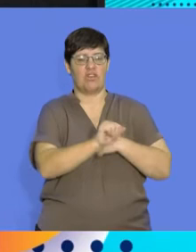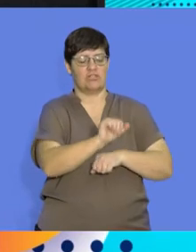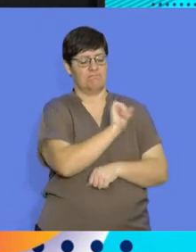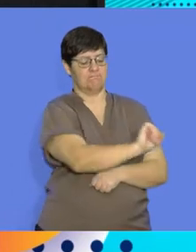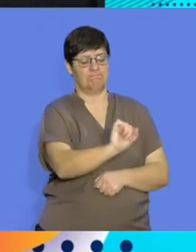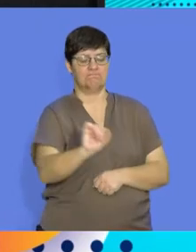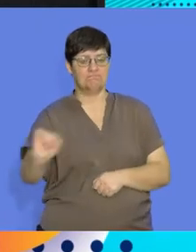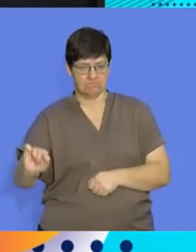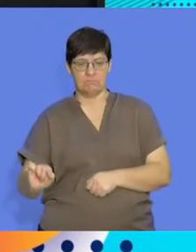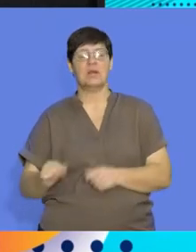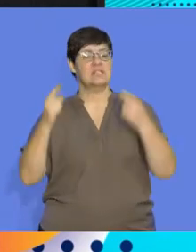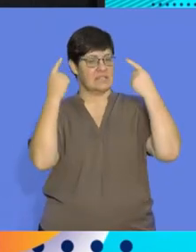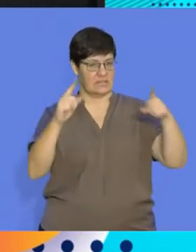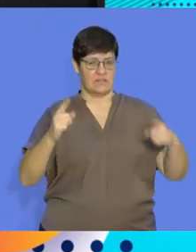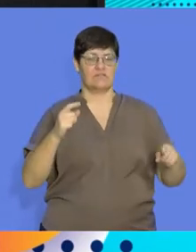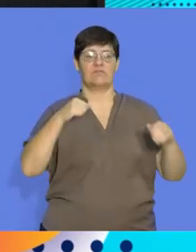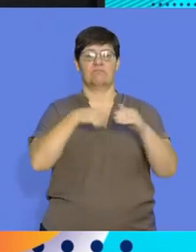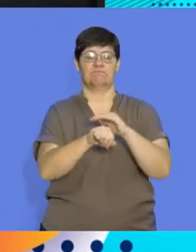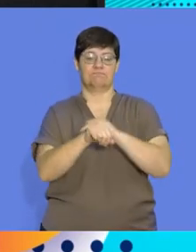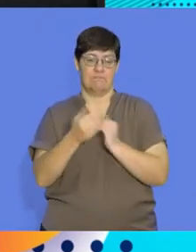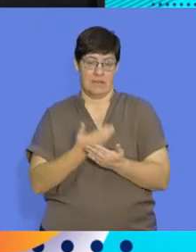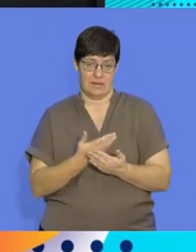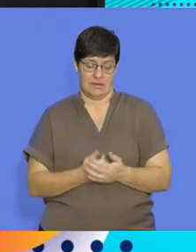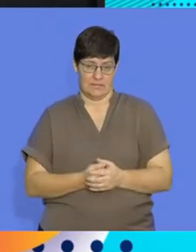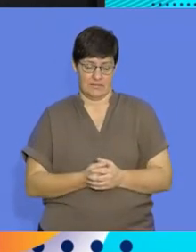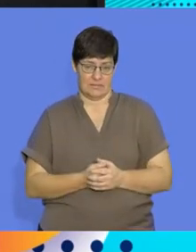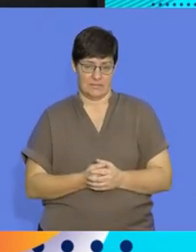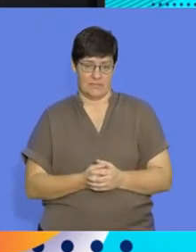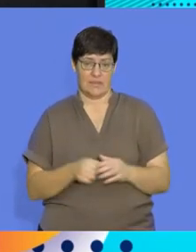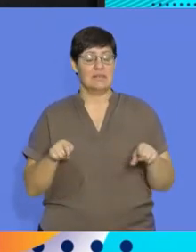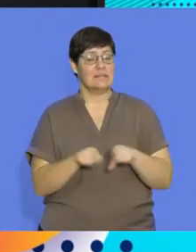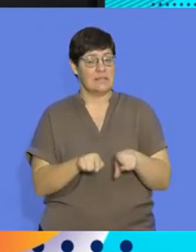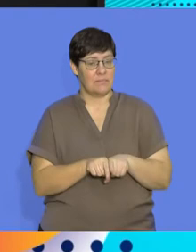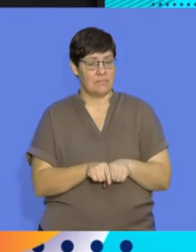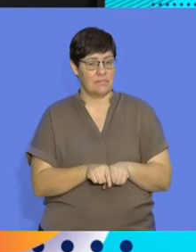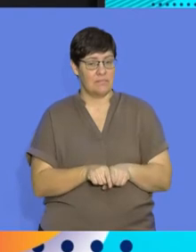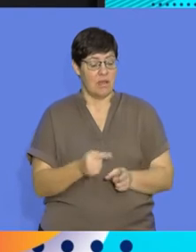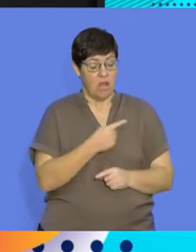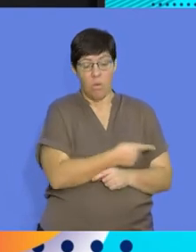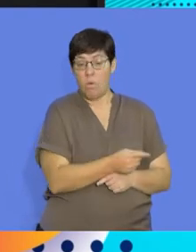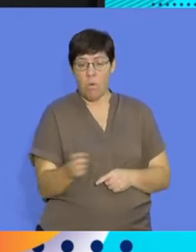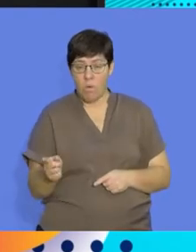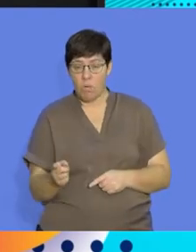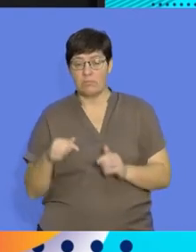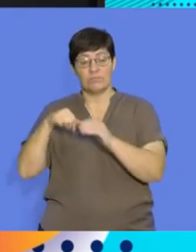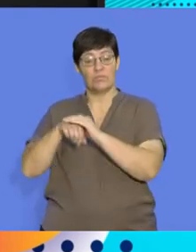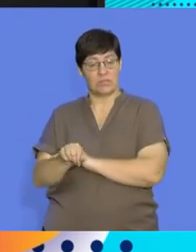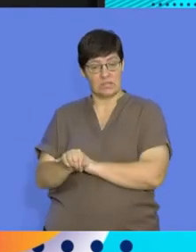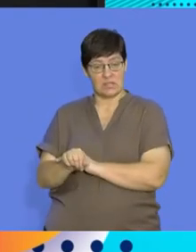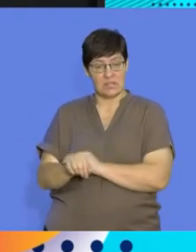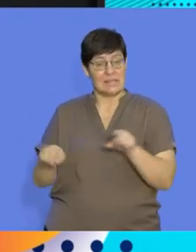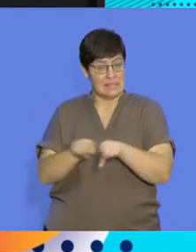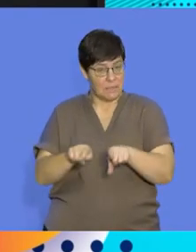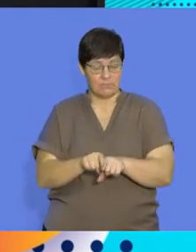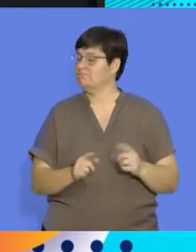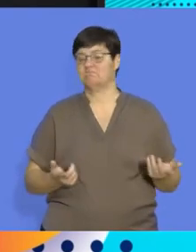to reproduce successfully. Essentially, it's important for us to recognize that not every species reproduces in a